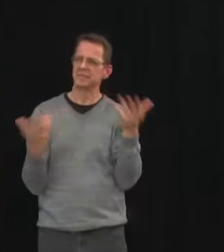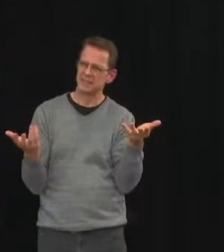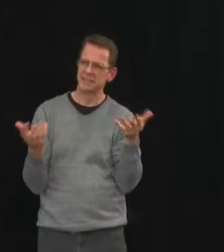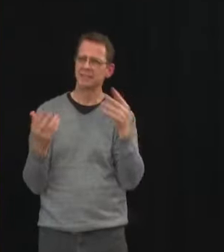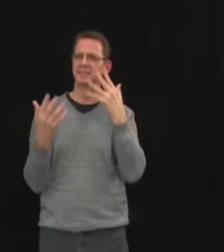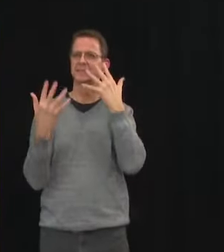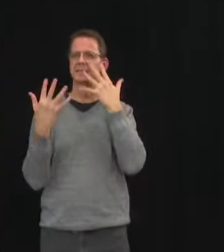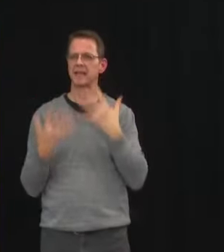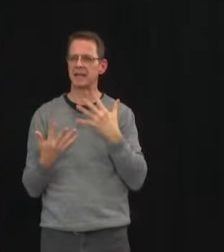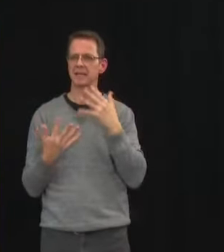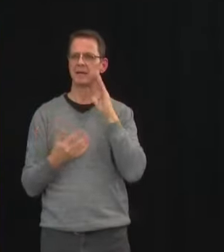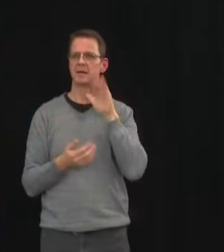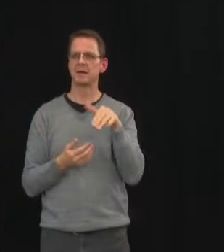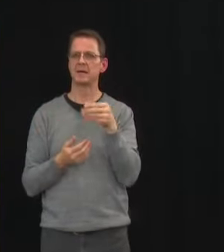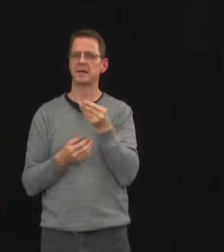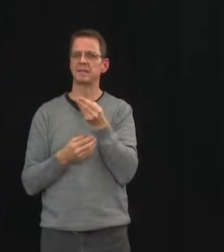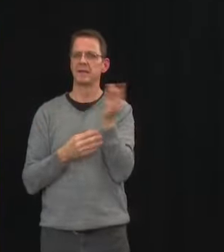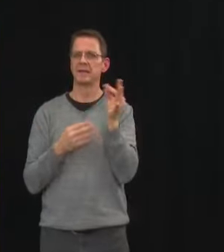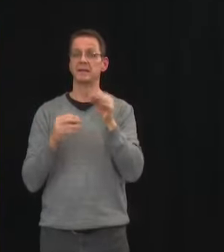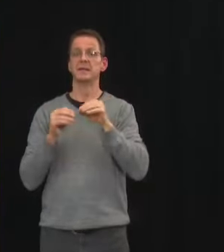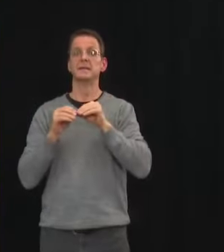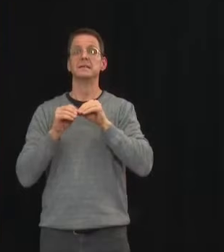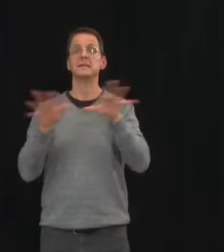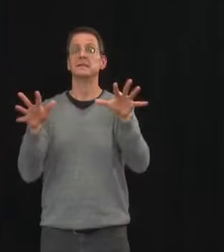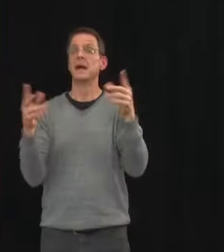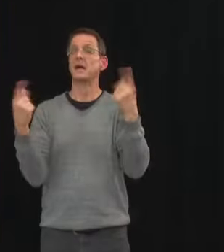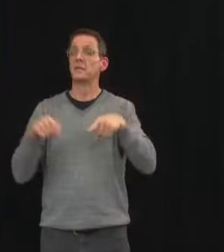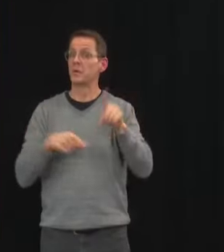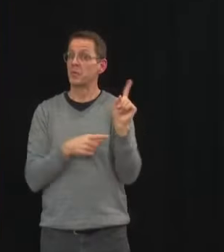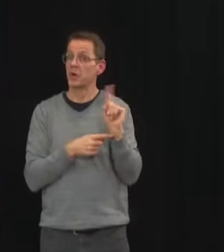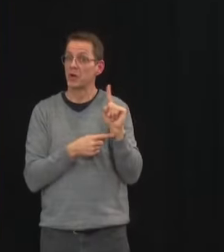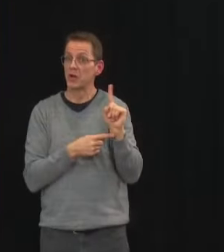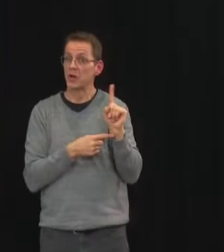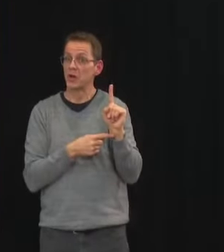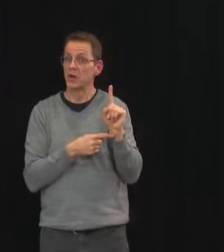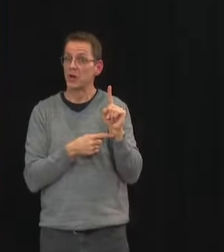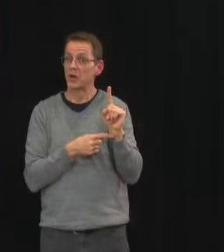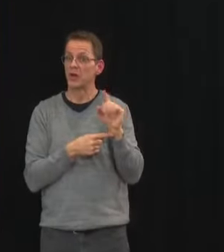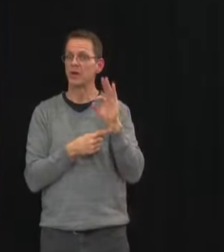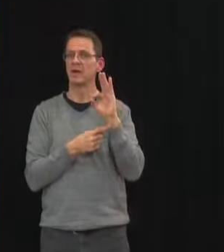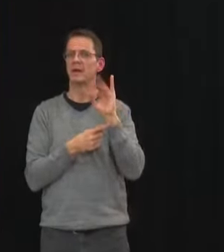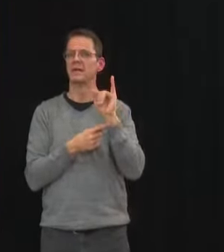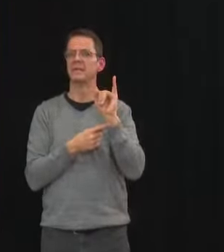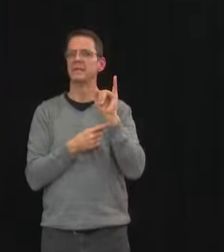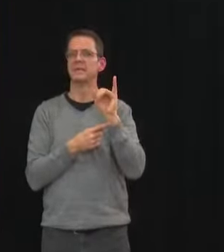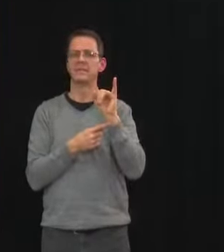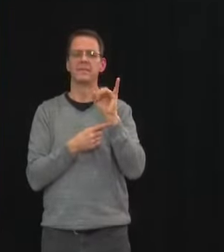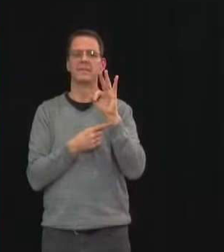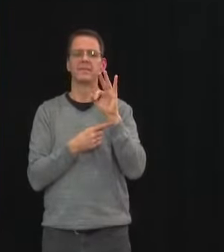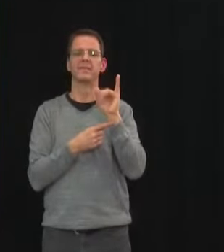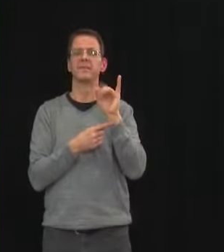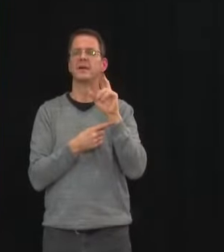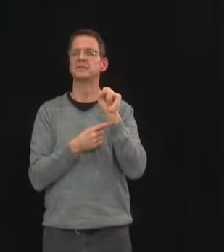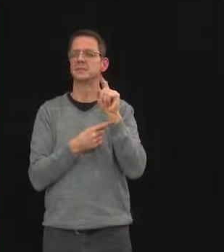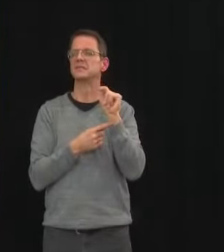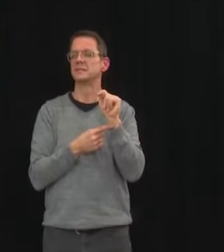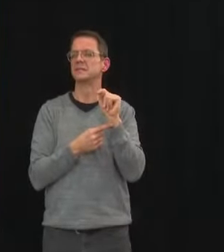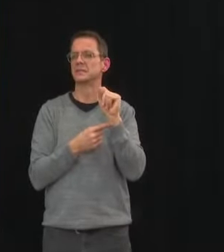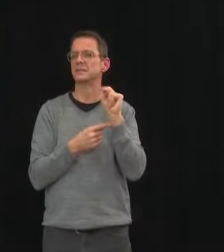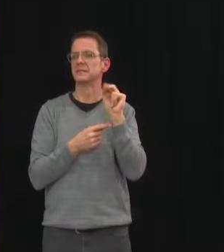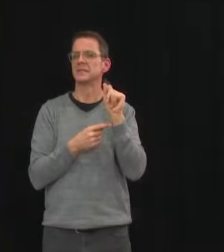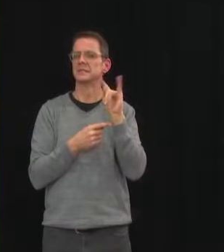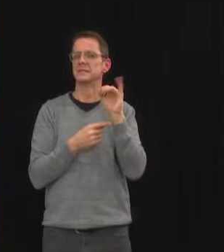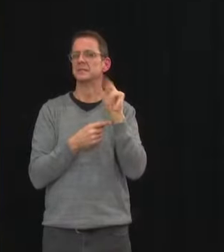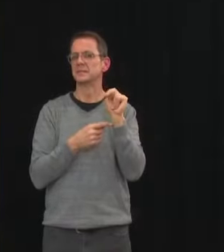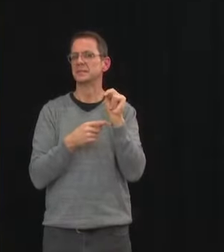let me say we commend our first nations communities and leadership for having been so careful about COVID from the beginning